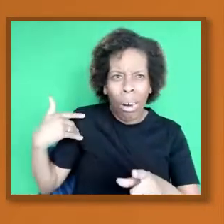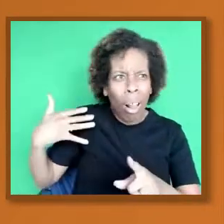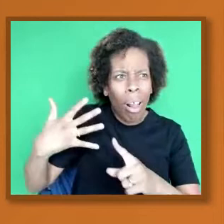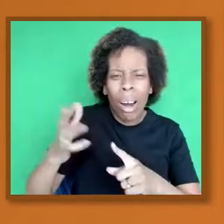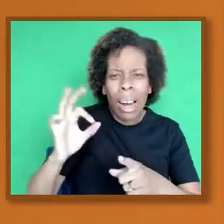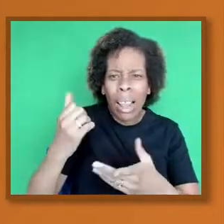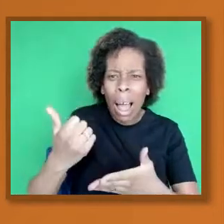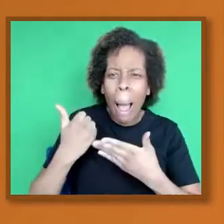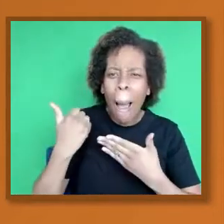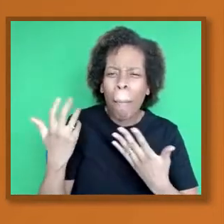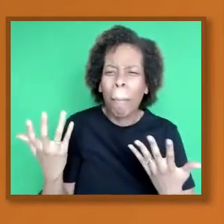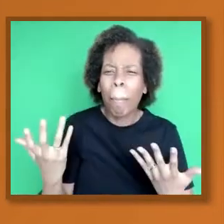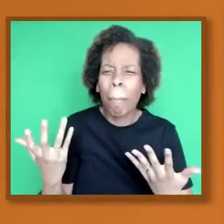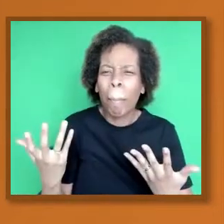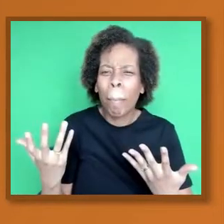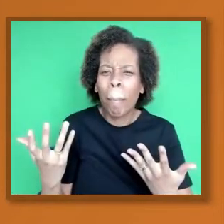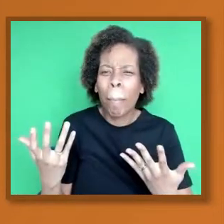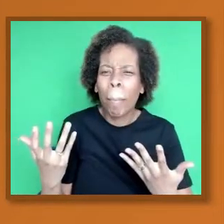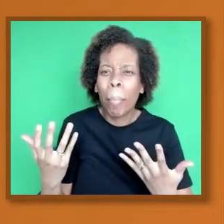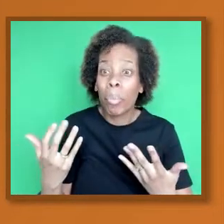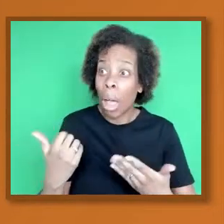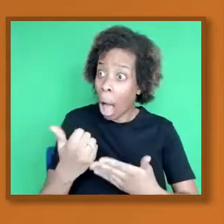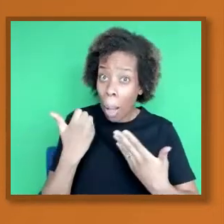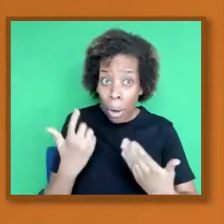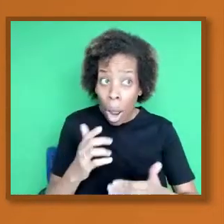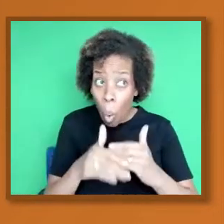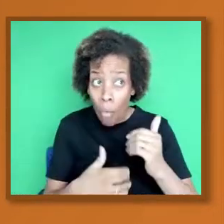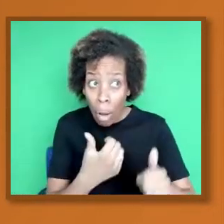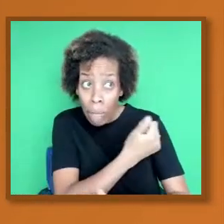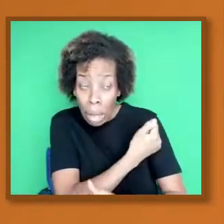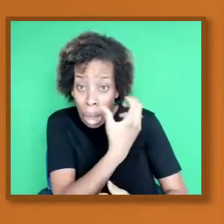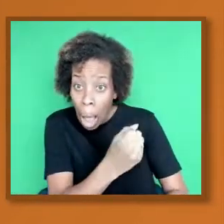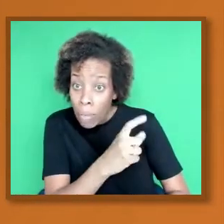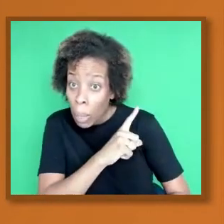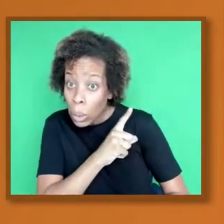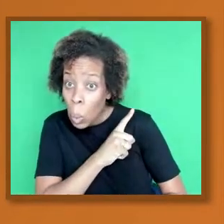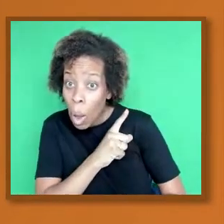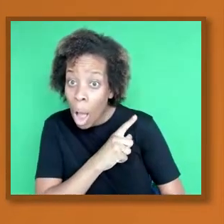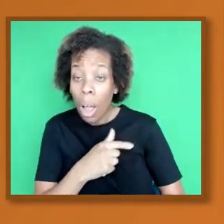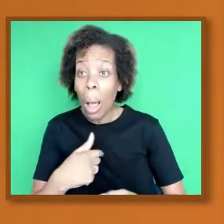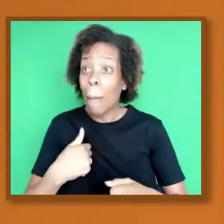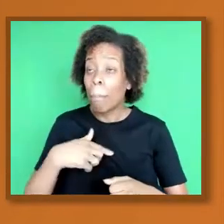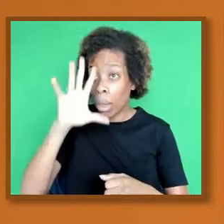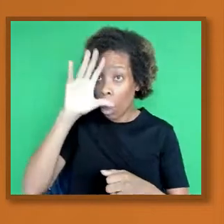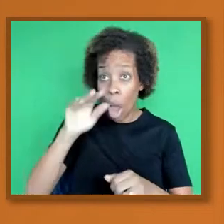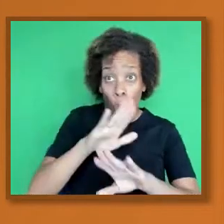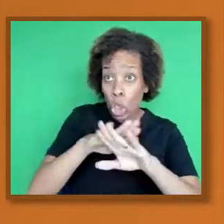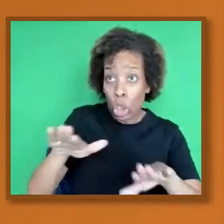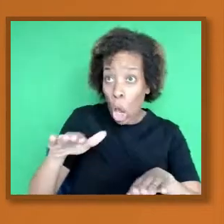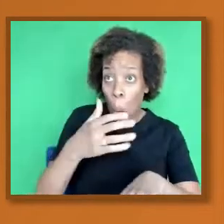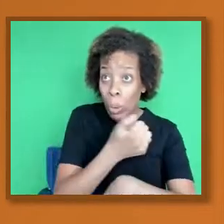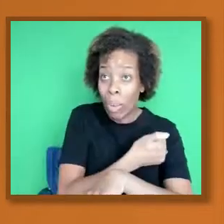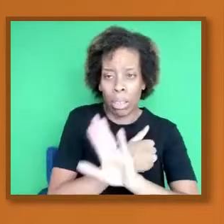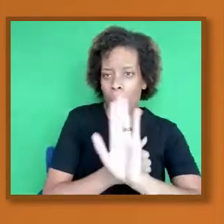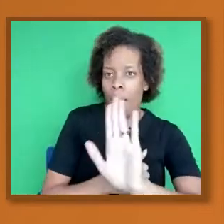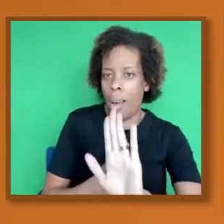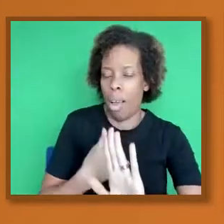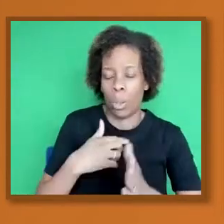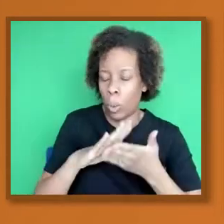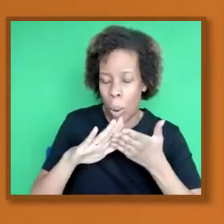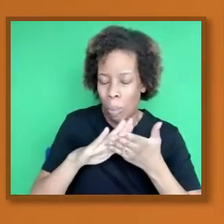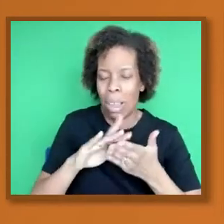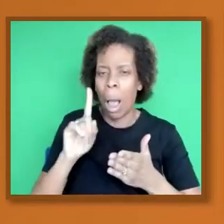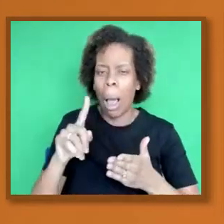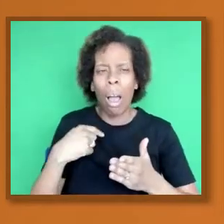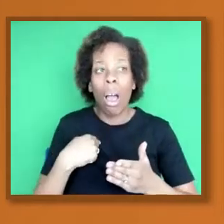don't take the vaccine. As I say, it's about weighing up the evidence. And we know that in